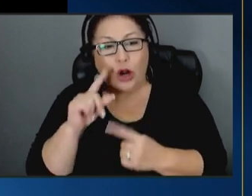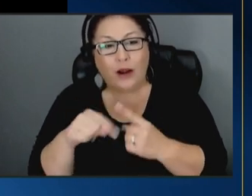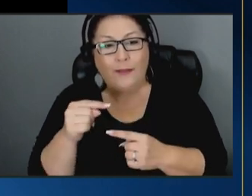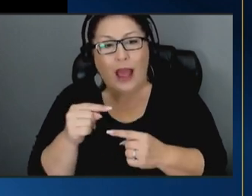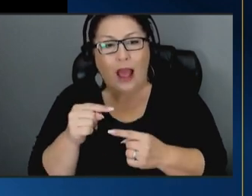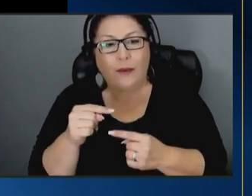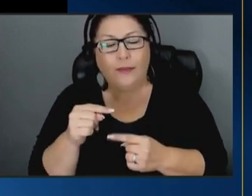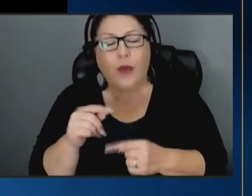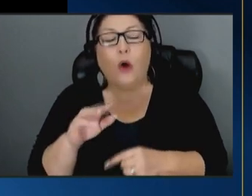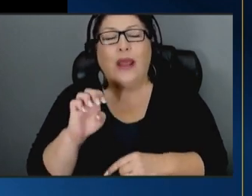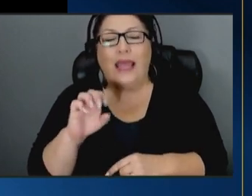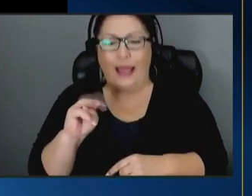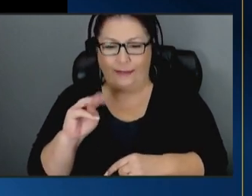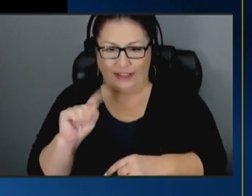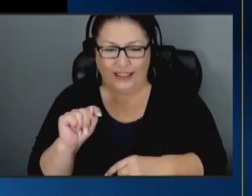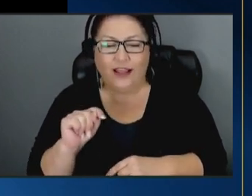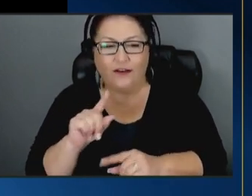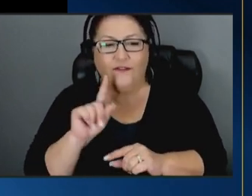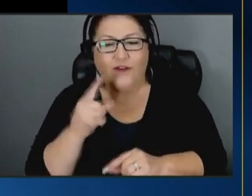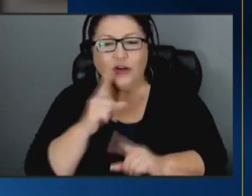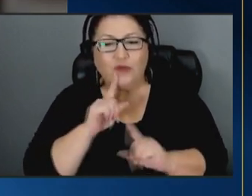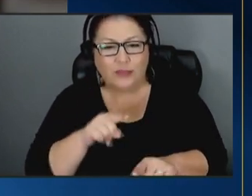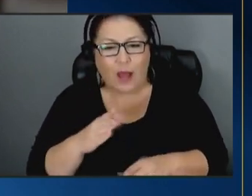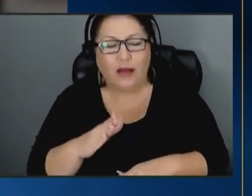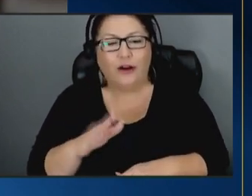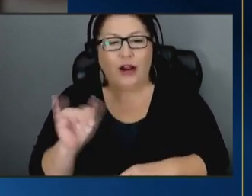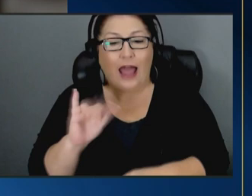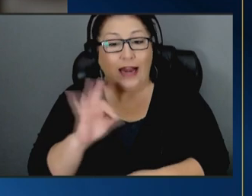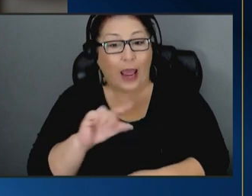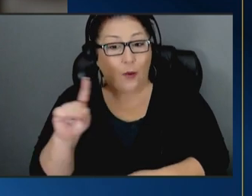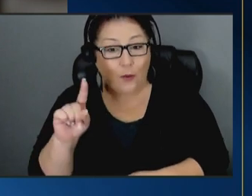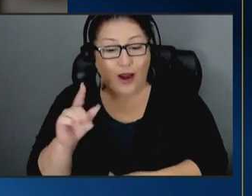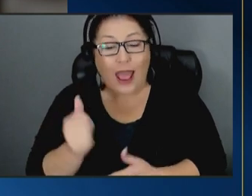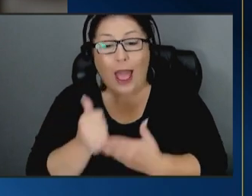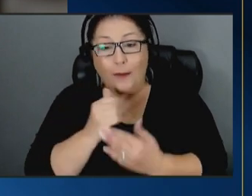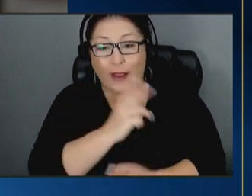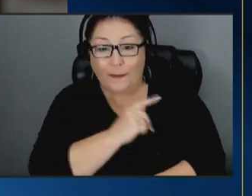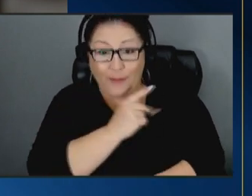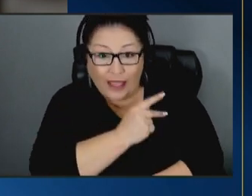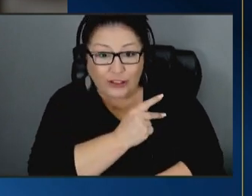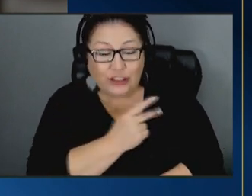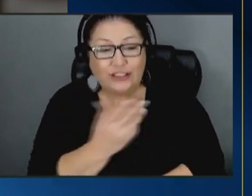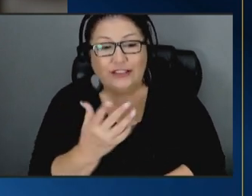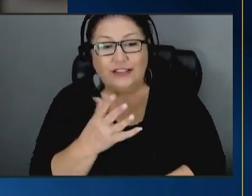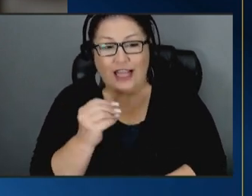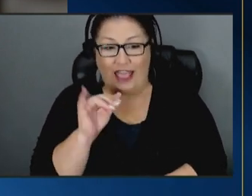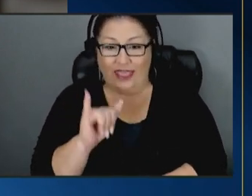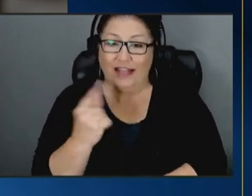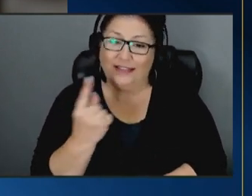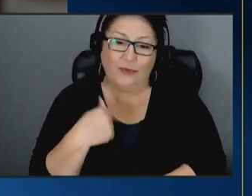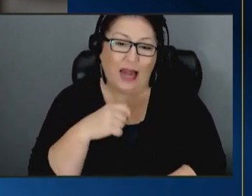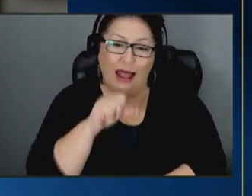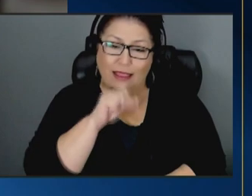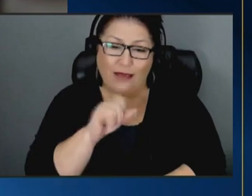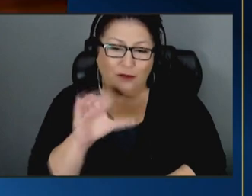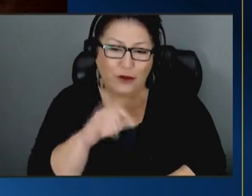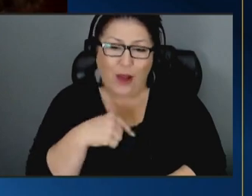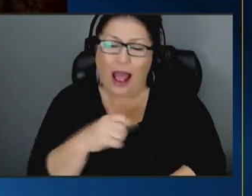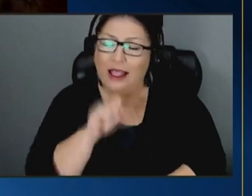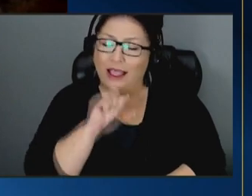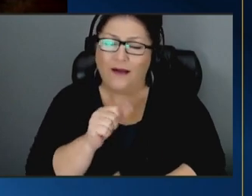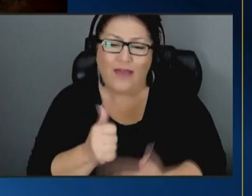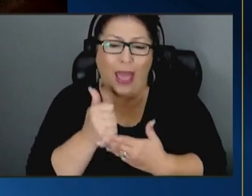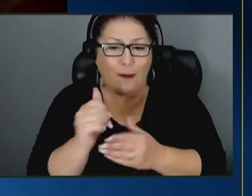first responder as in 911 so helping patients and that's something that i love to do i love helping people